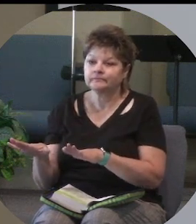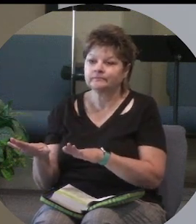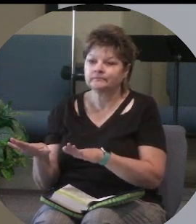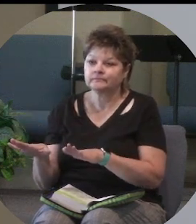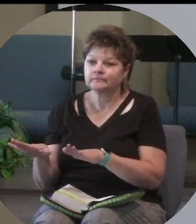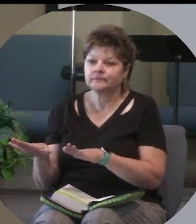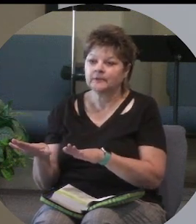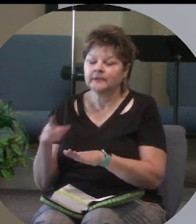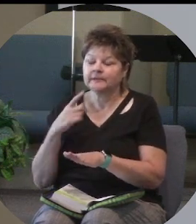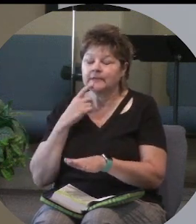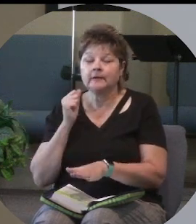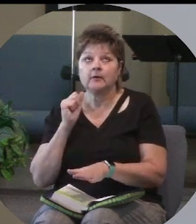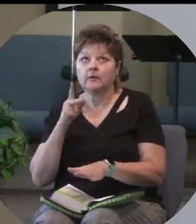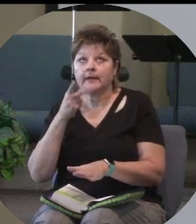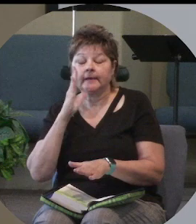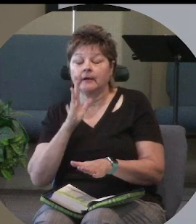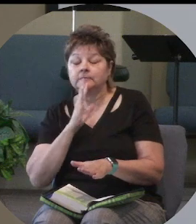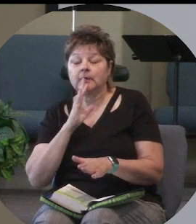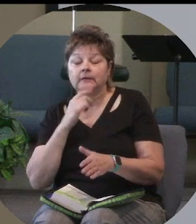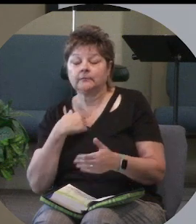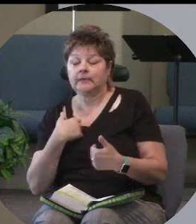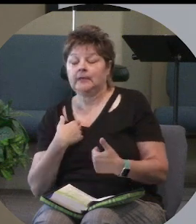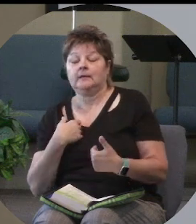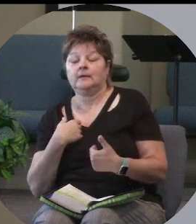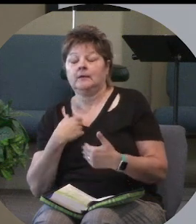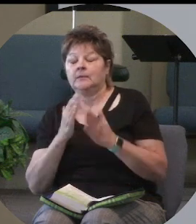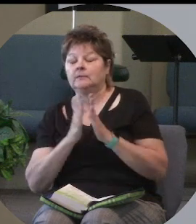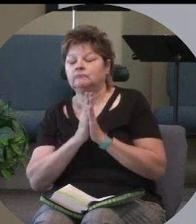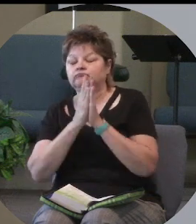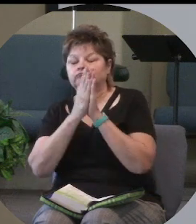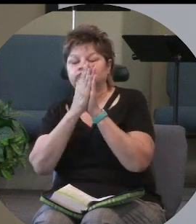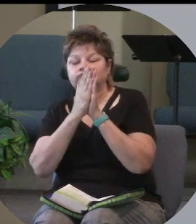and just say okay God talk to me be near me